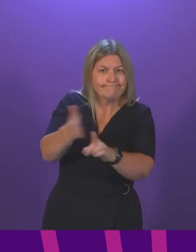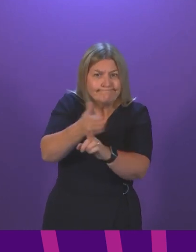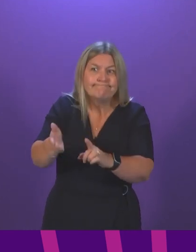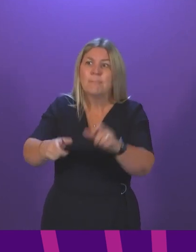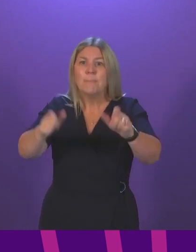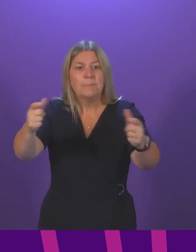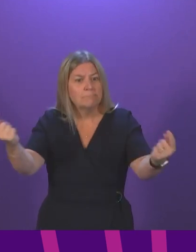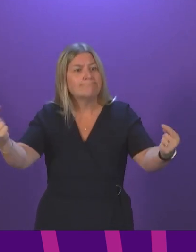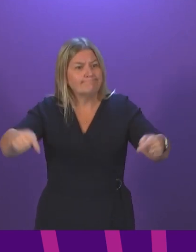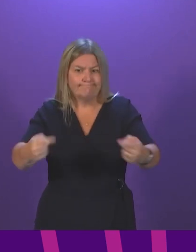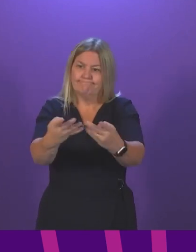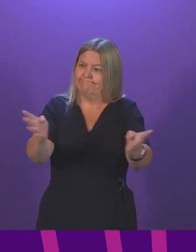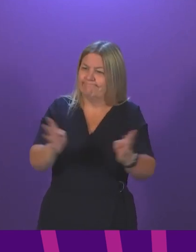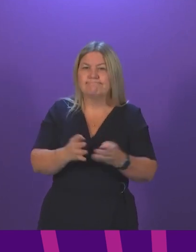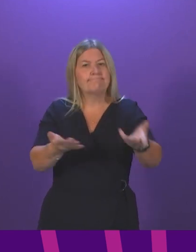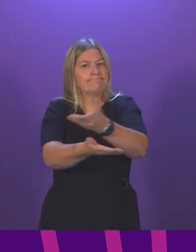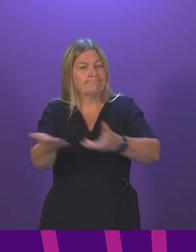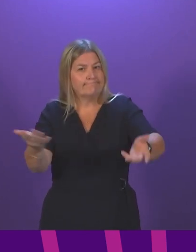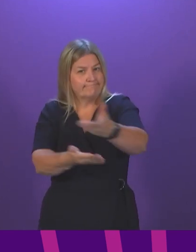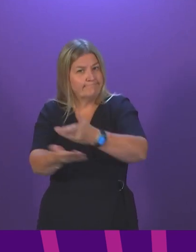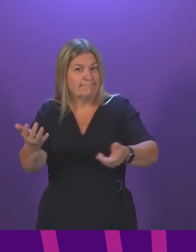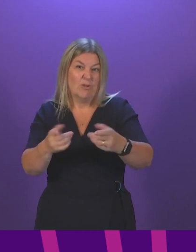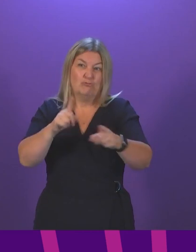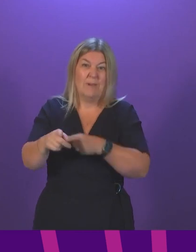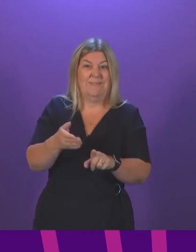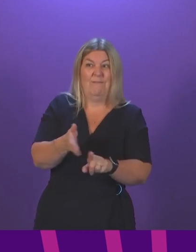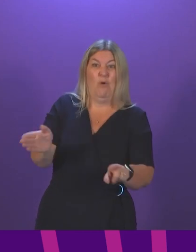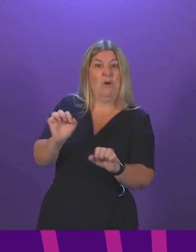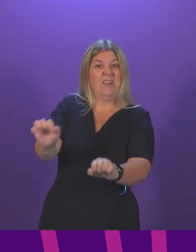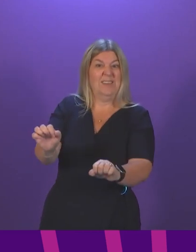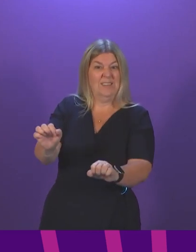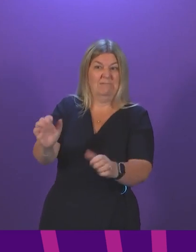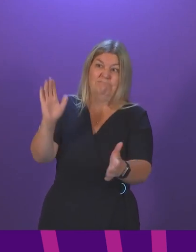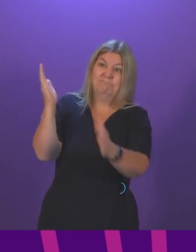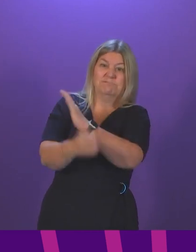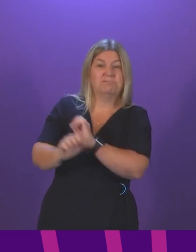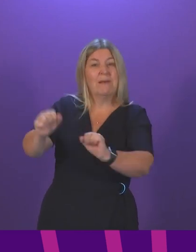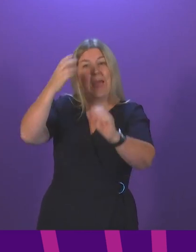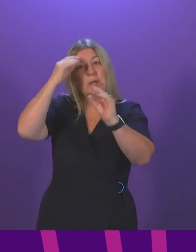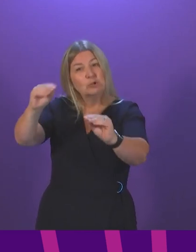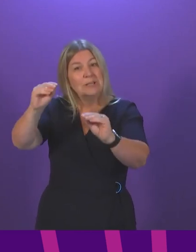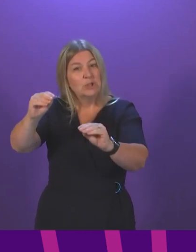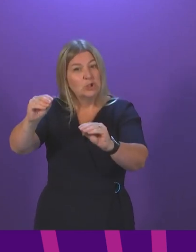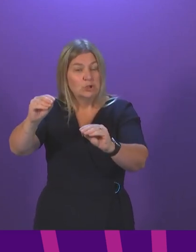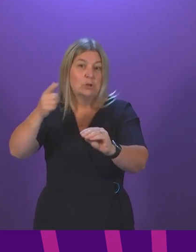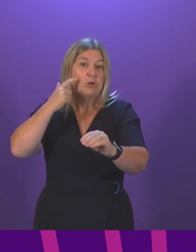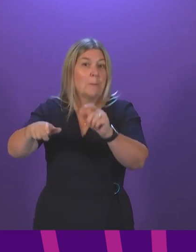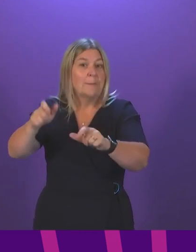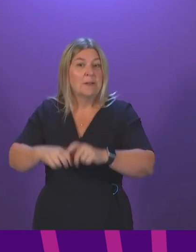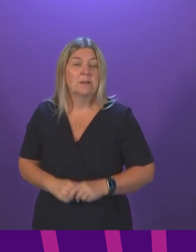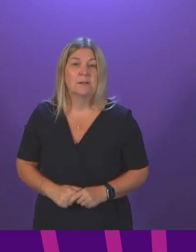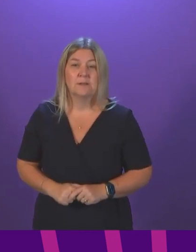poverty and to avoid disruption to the education of a generation of young people who have already lost so much? The Minister.